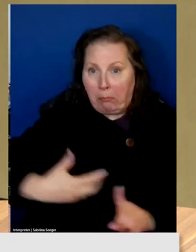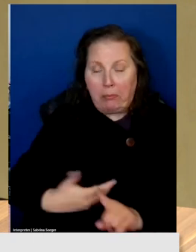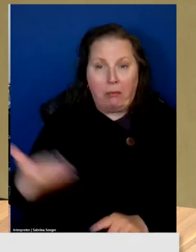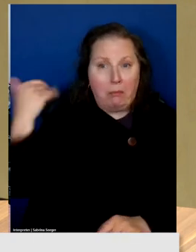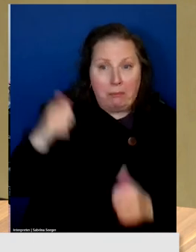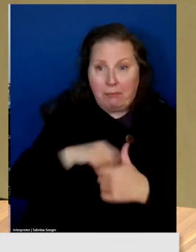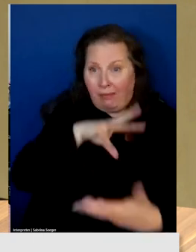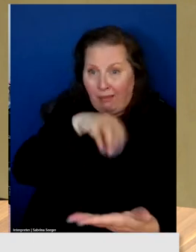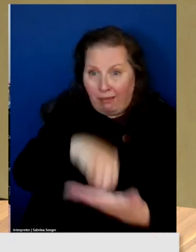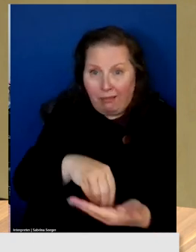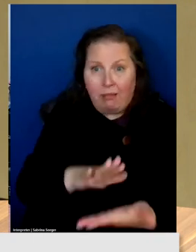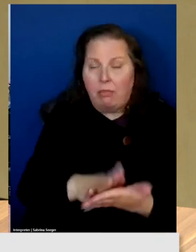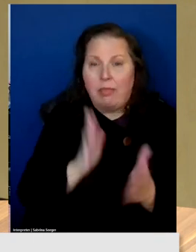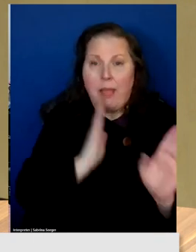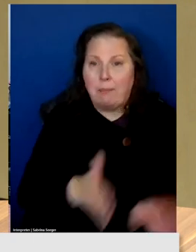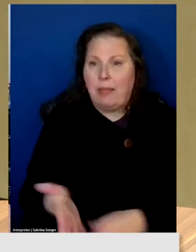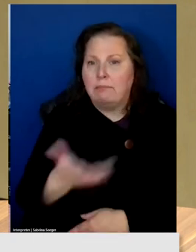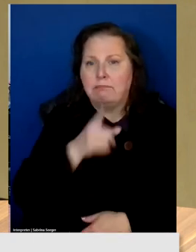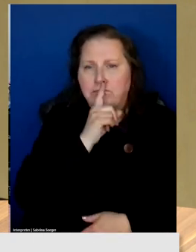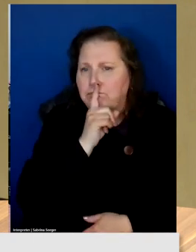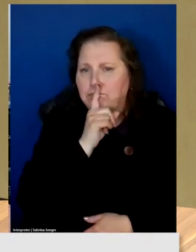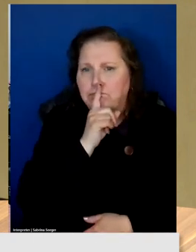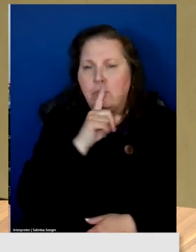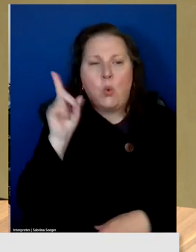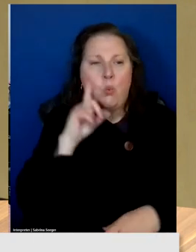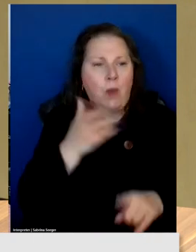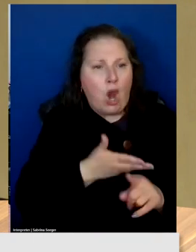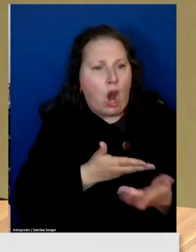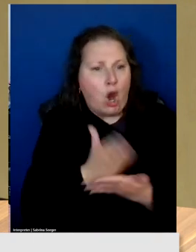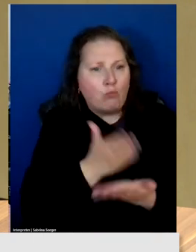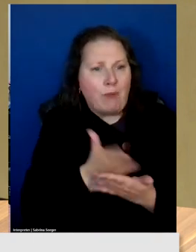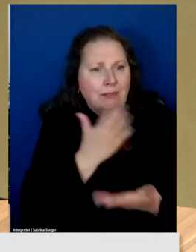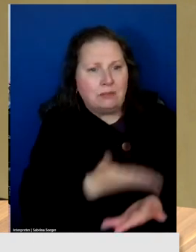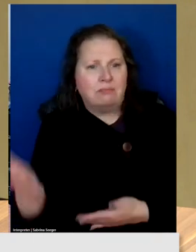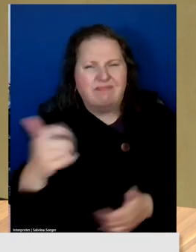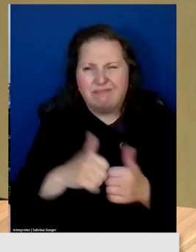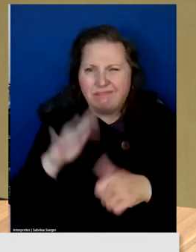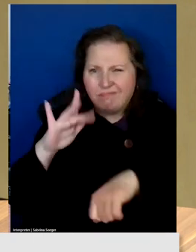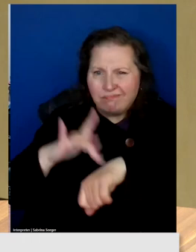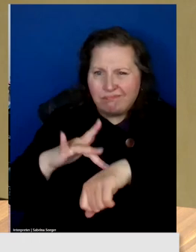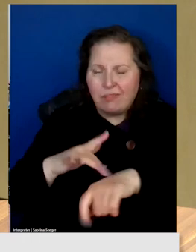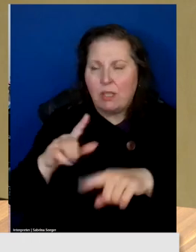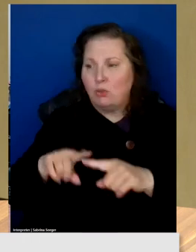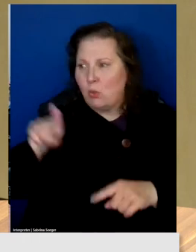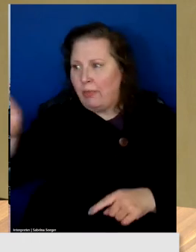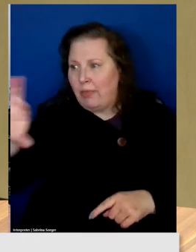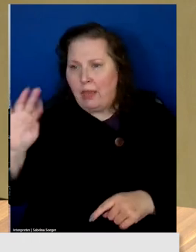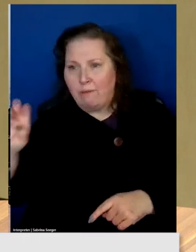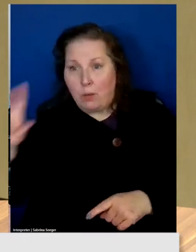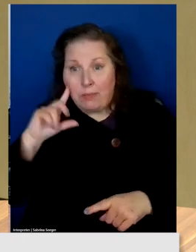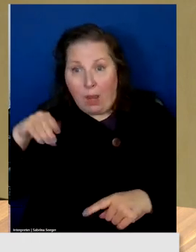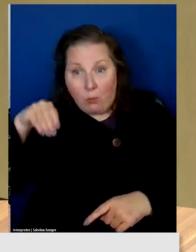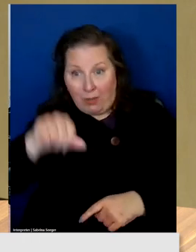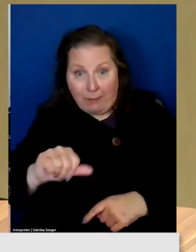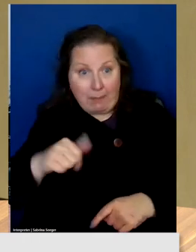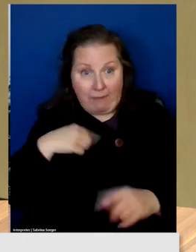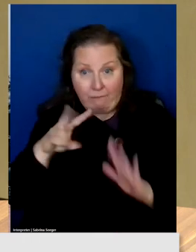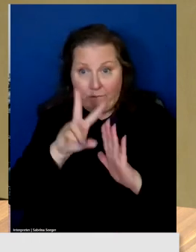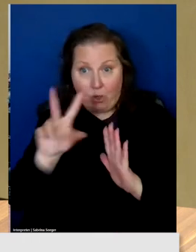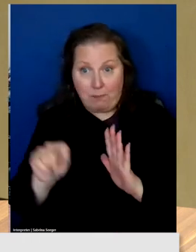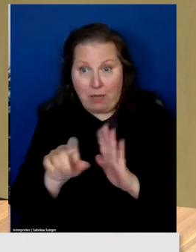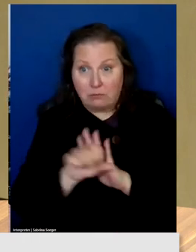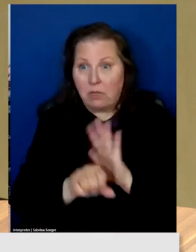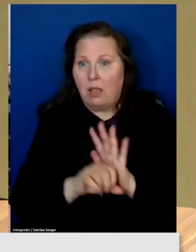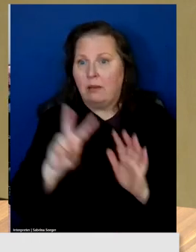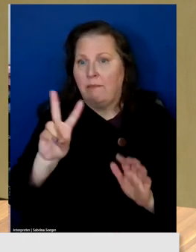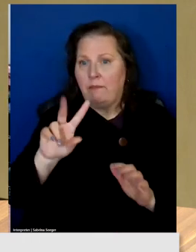the plan. Exactly. Where do we have what rights of access at what cost. Do sovereign at fiber that we paid for. Under the V top